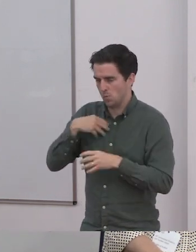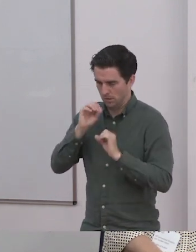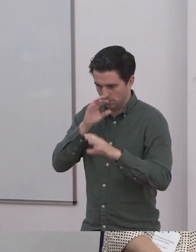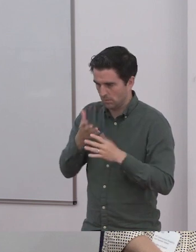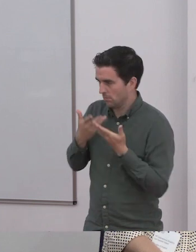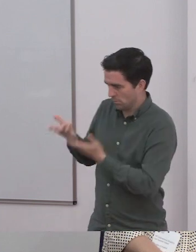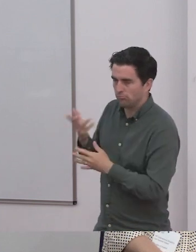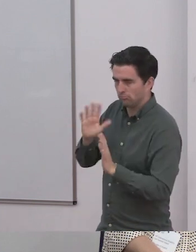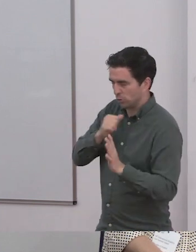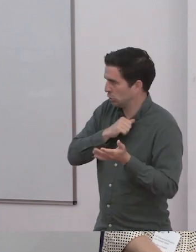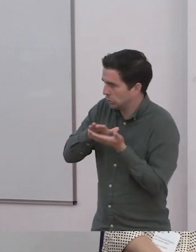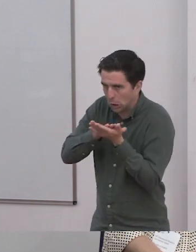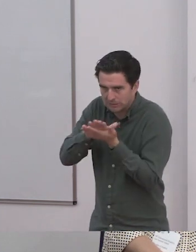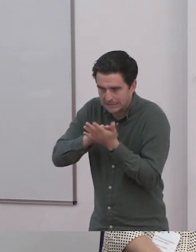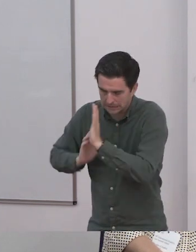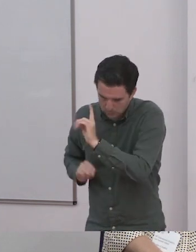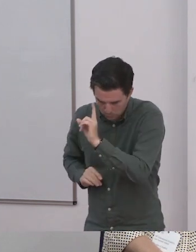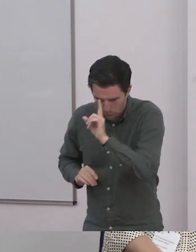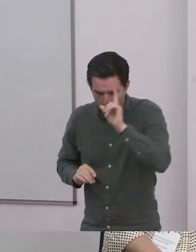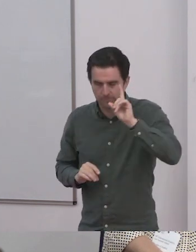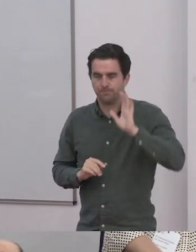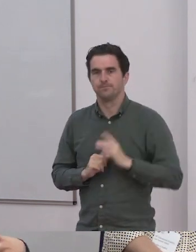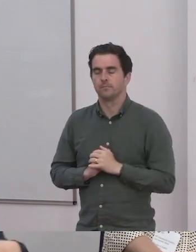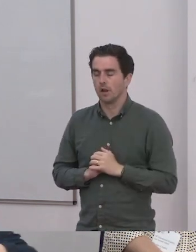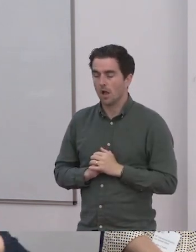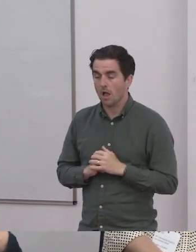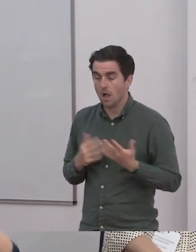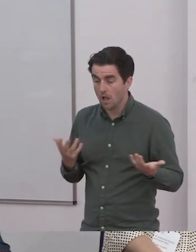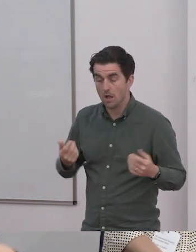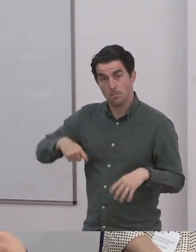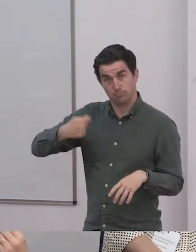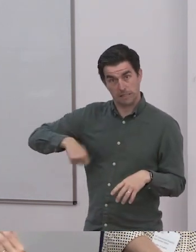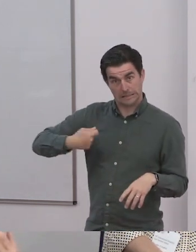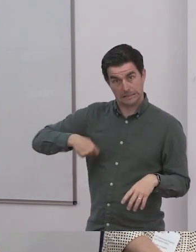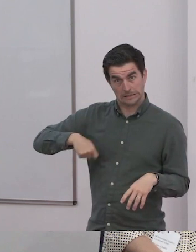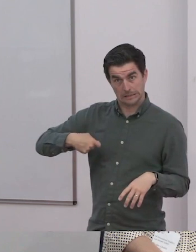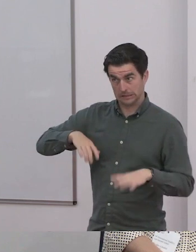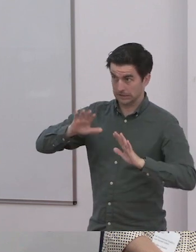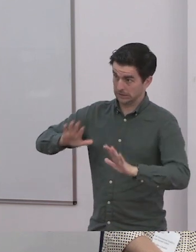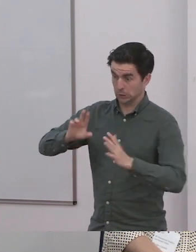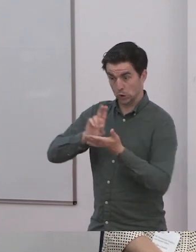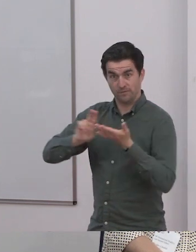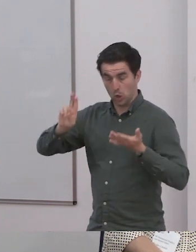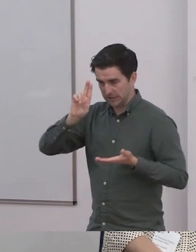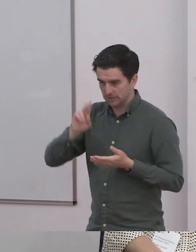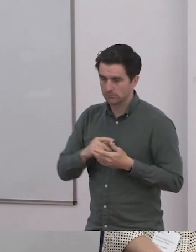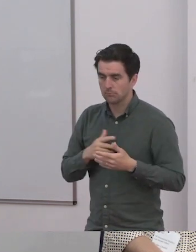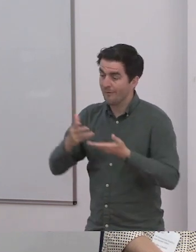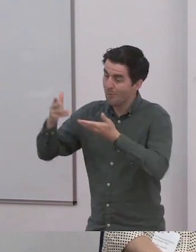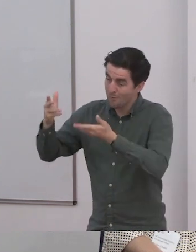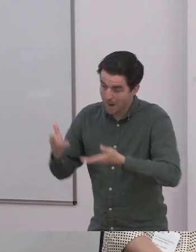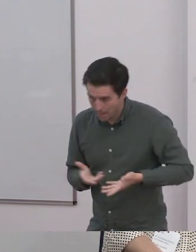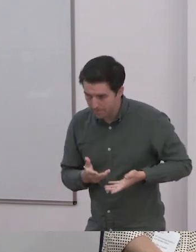he welcomed us. He said, universities aren't these institutions that send out knowledge, but they're places that learn.